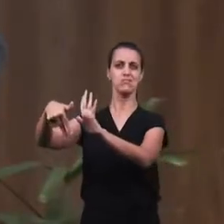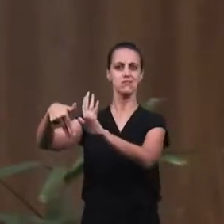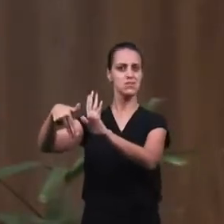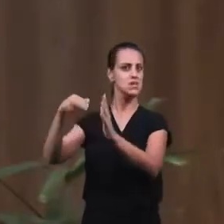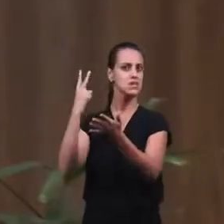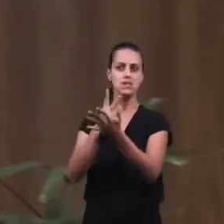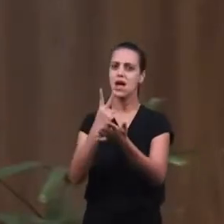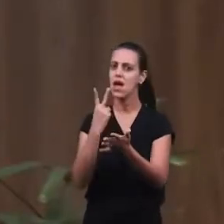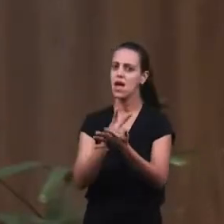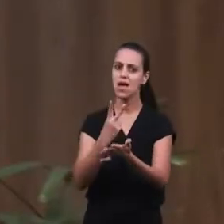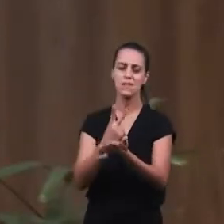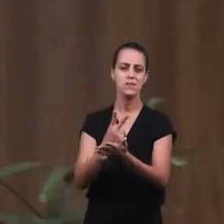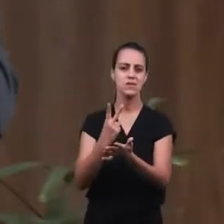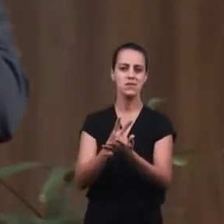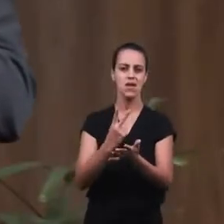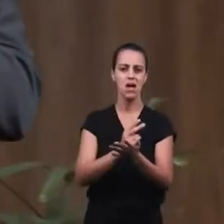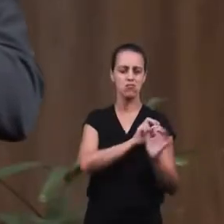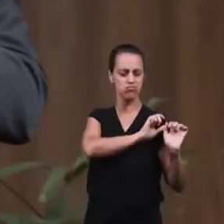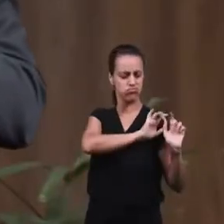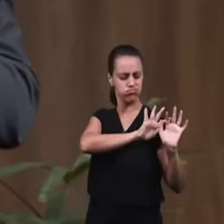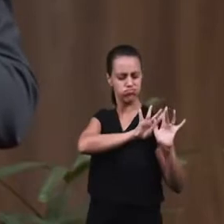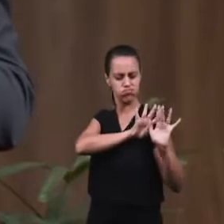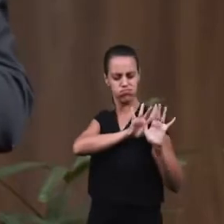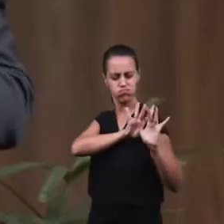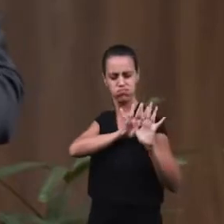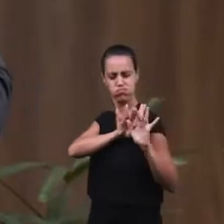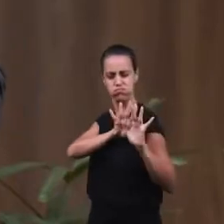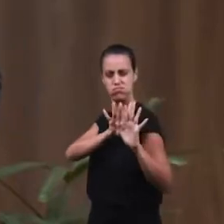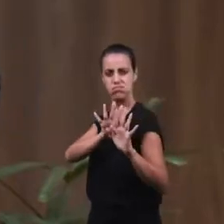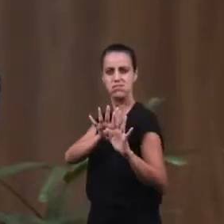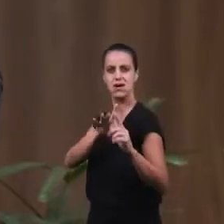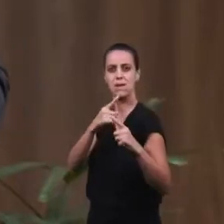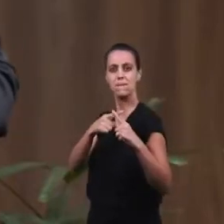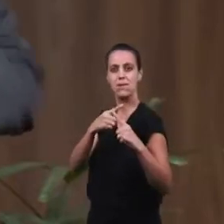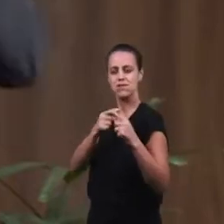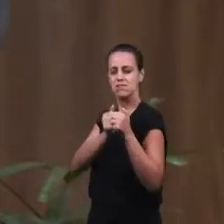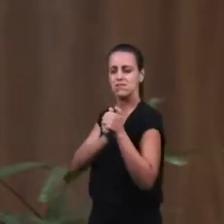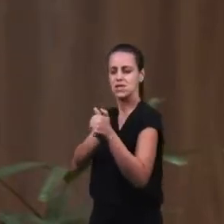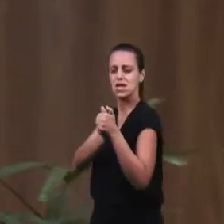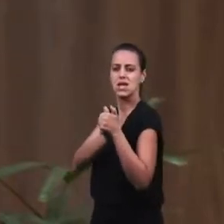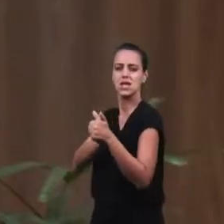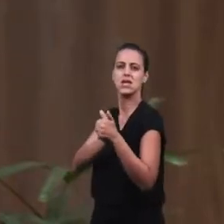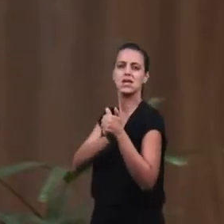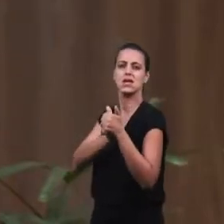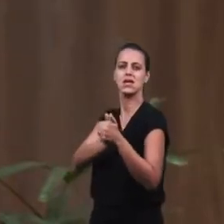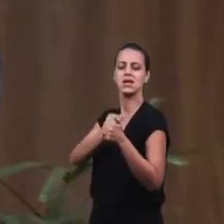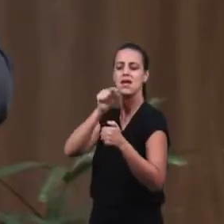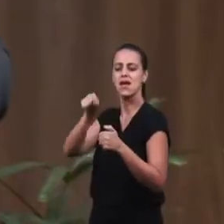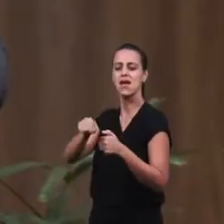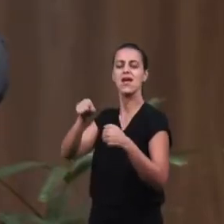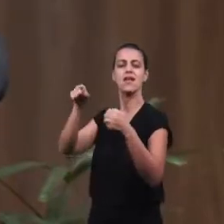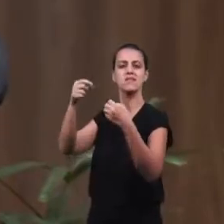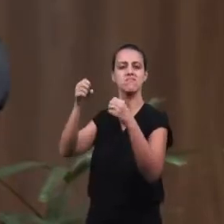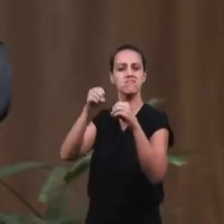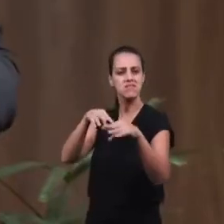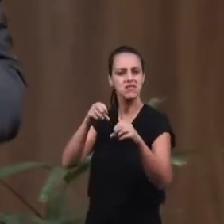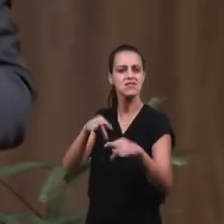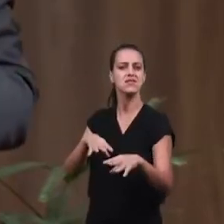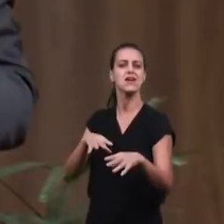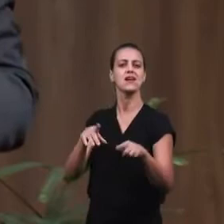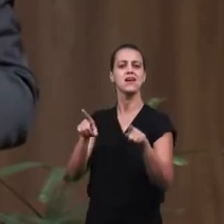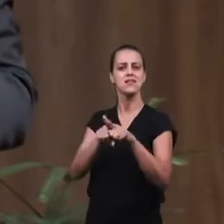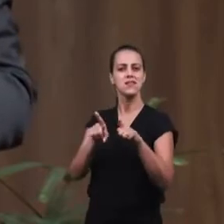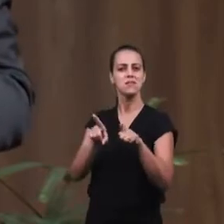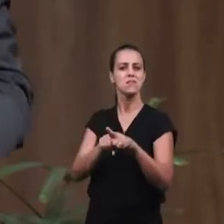now why did so many go to him, go to Jesus? Especially, they went to him for his word, for his doctrine, and